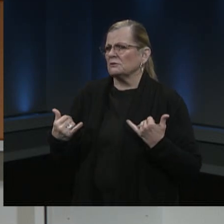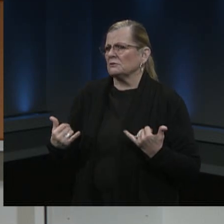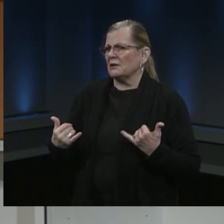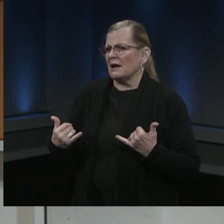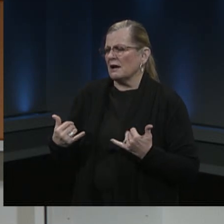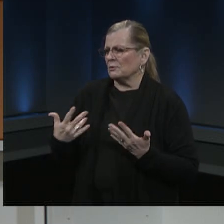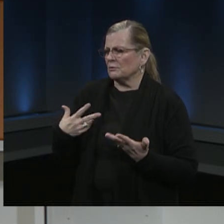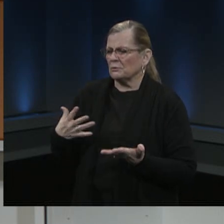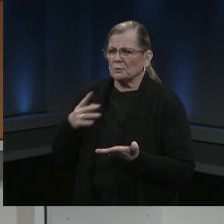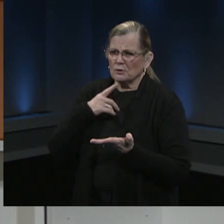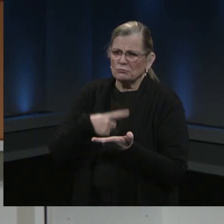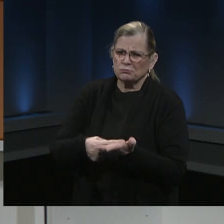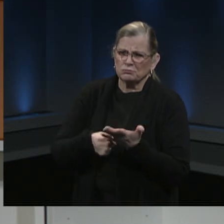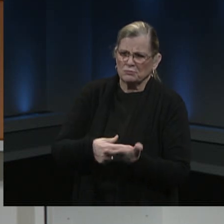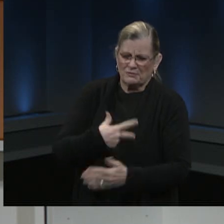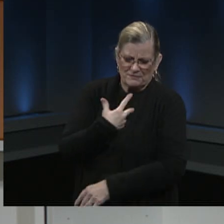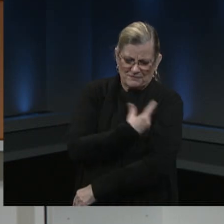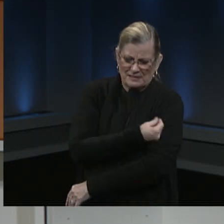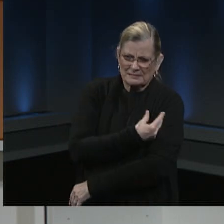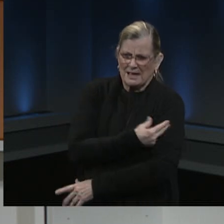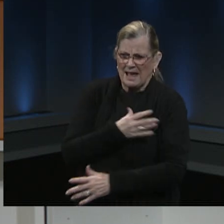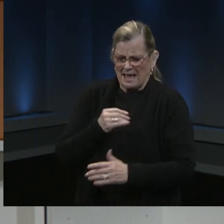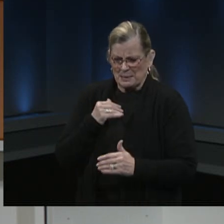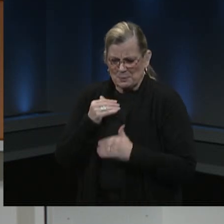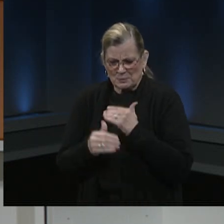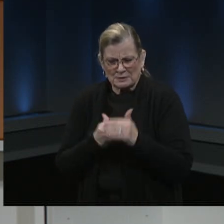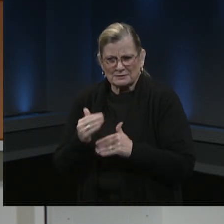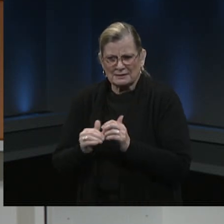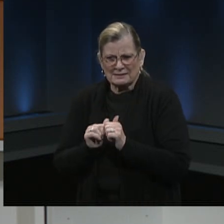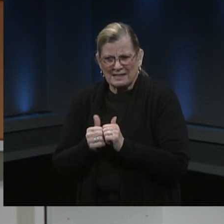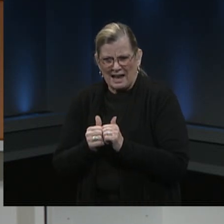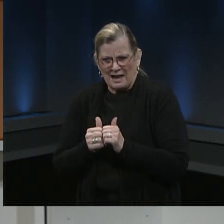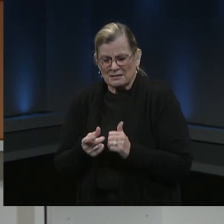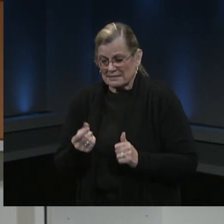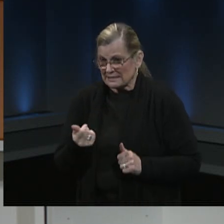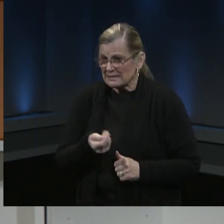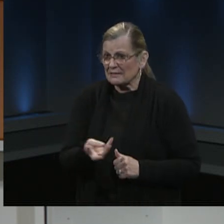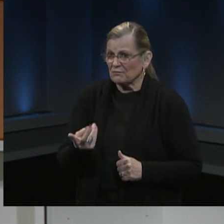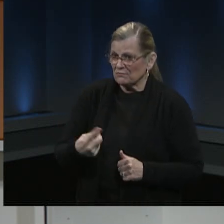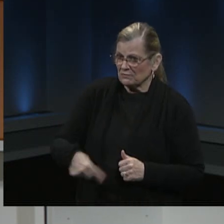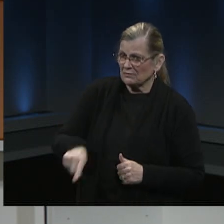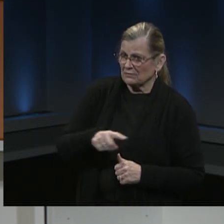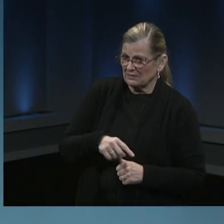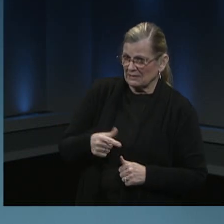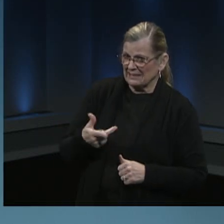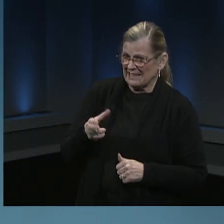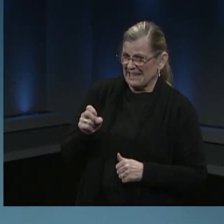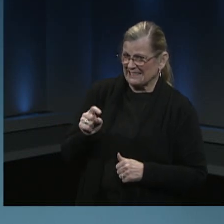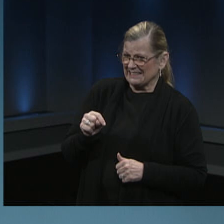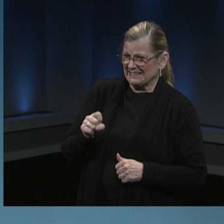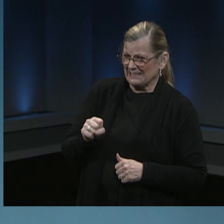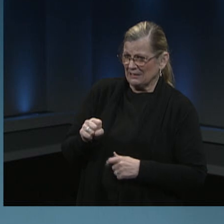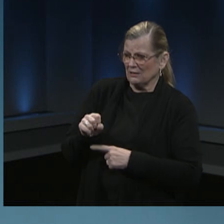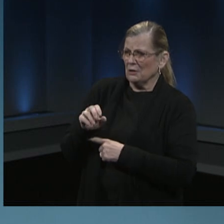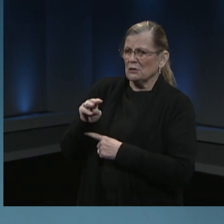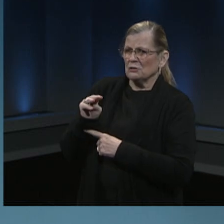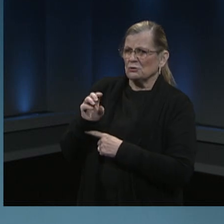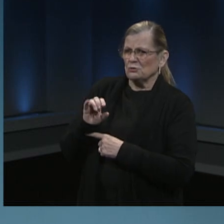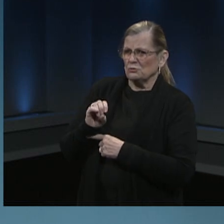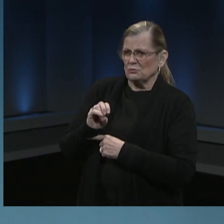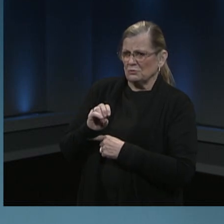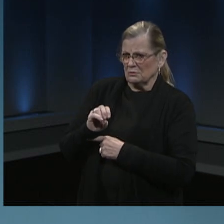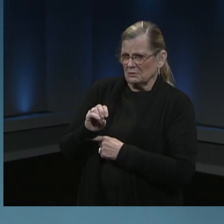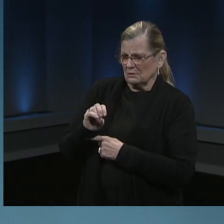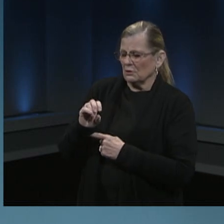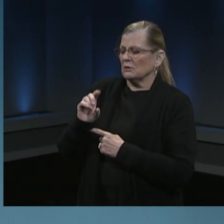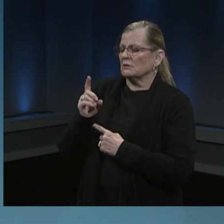process and I have a lot of special guests that I want to introduce now. First of all, we have Dr. Benjamin Schwartz, the Director of the Division of